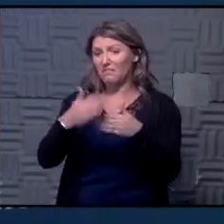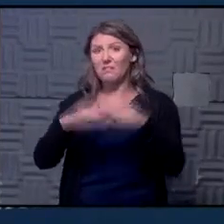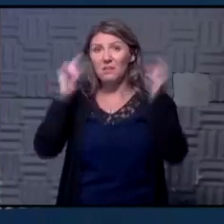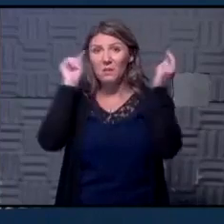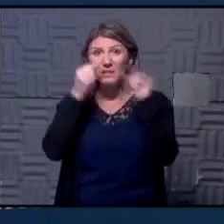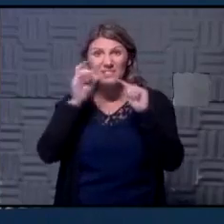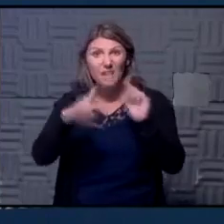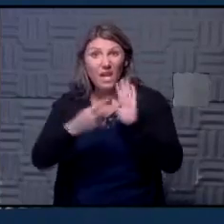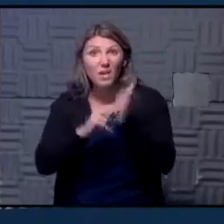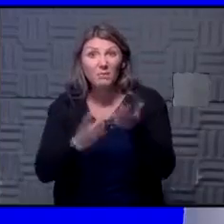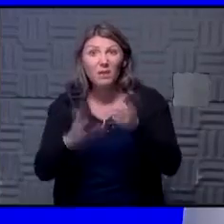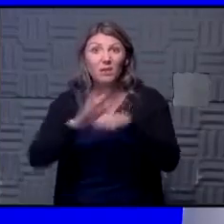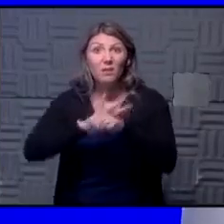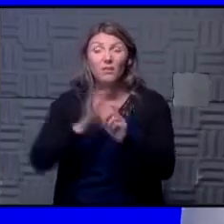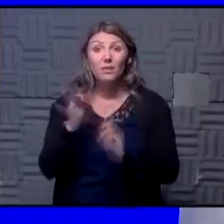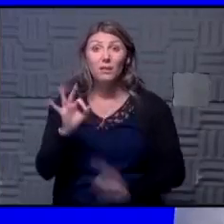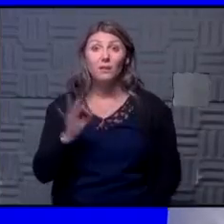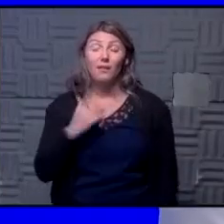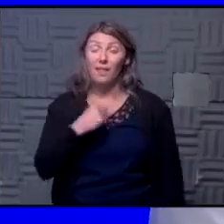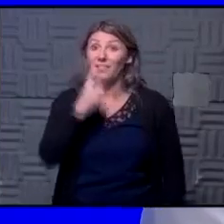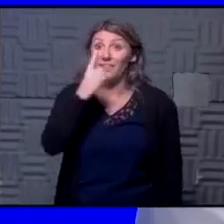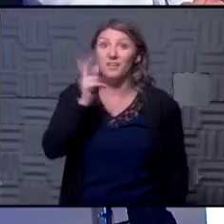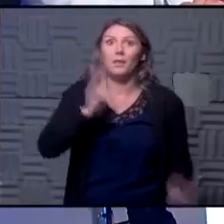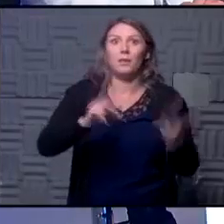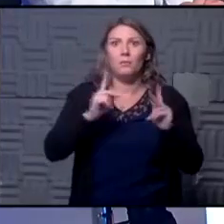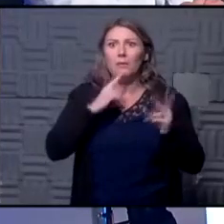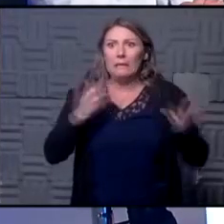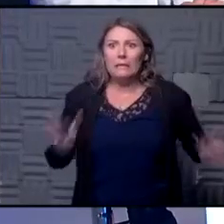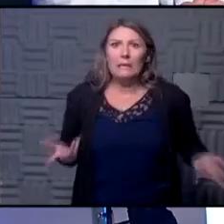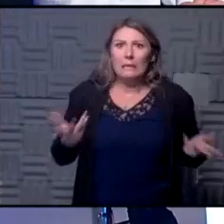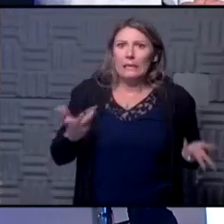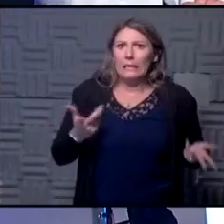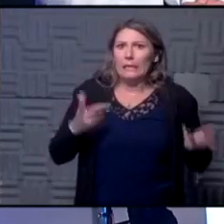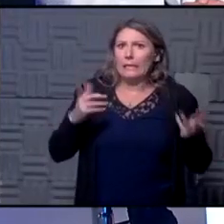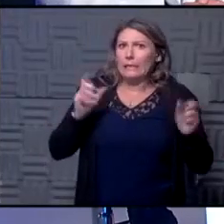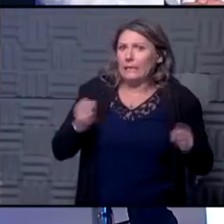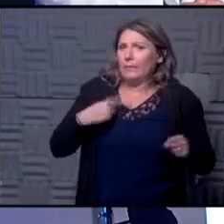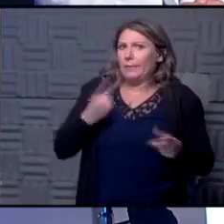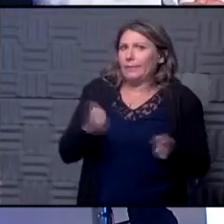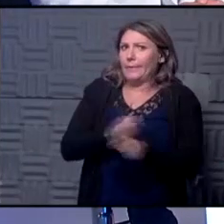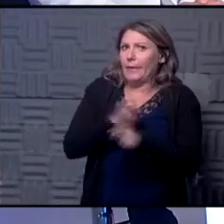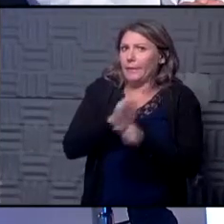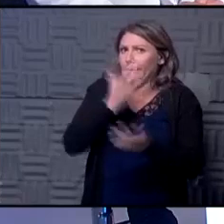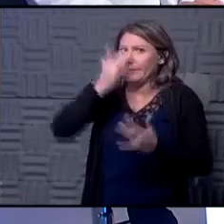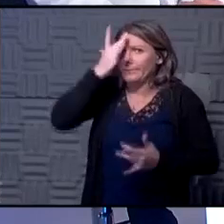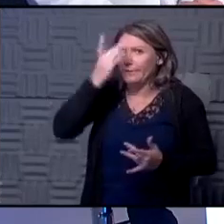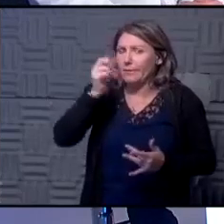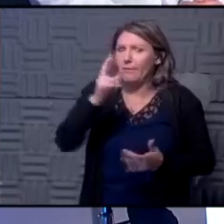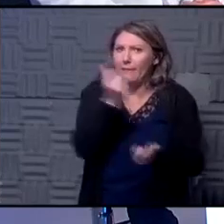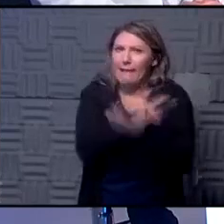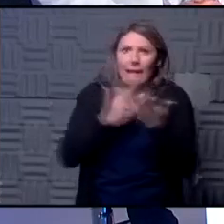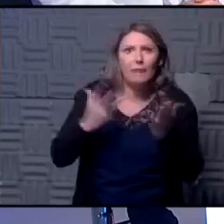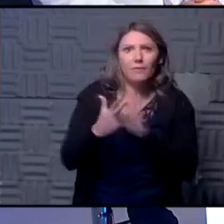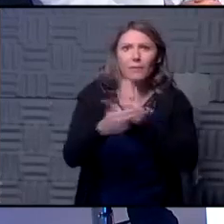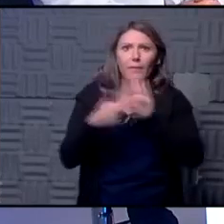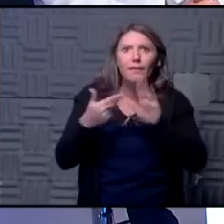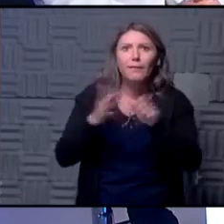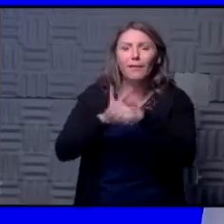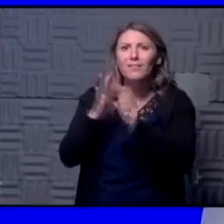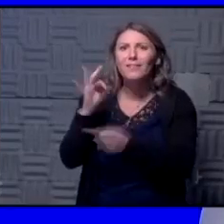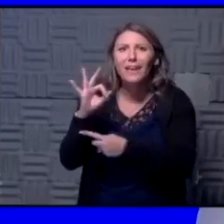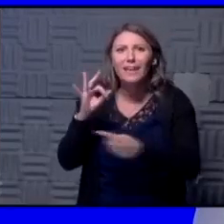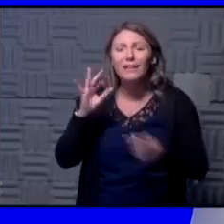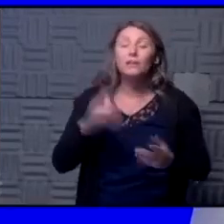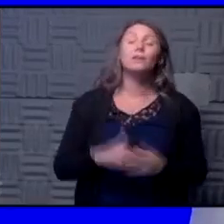covid because i think that's what people have been saying can i just be regular sick or is now everything covid can i just have the headache no yeah